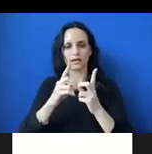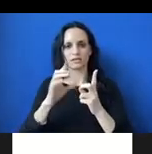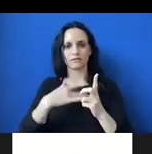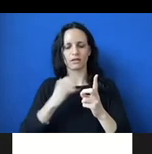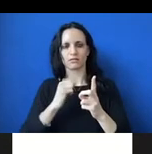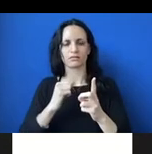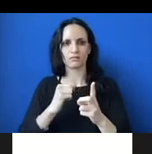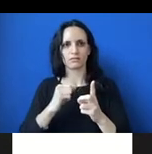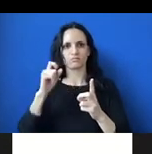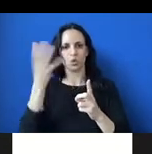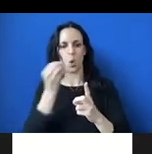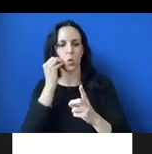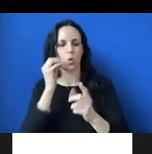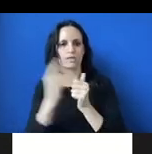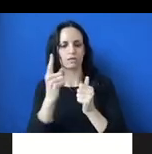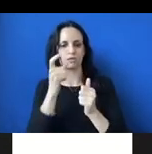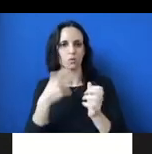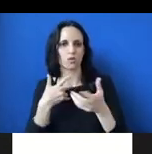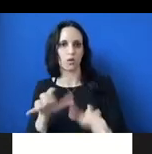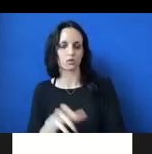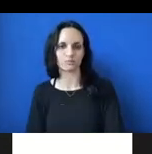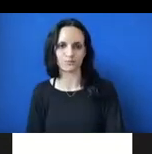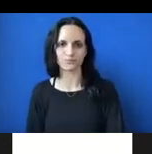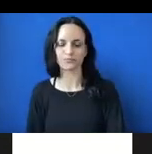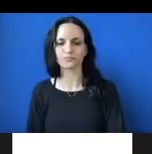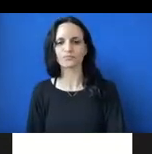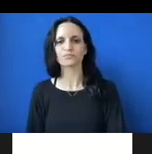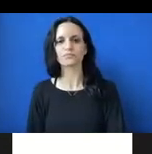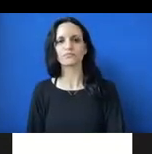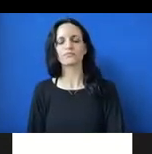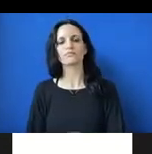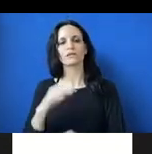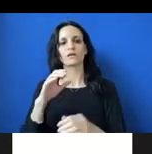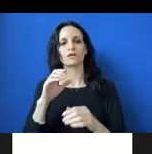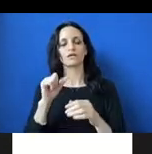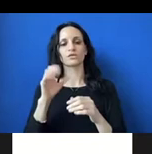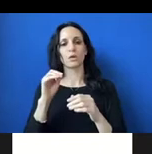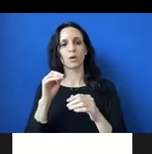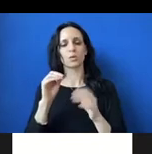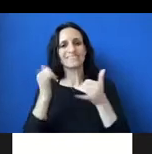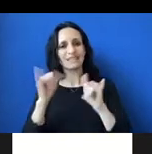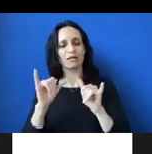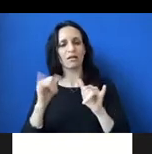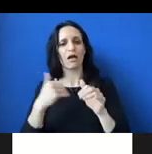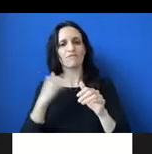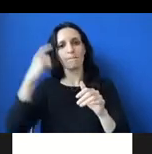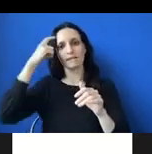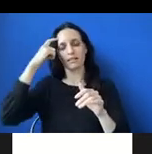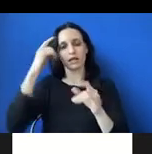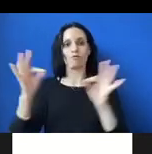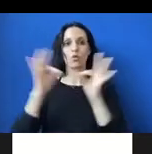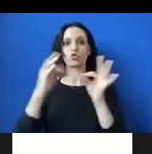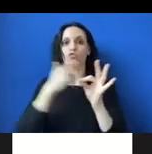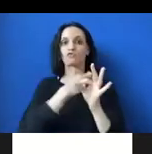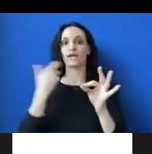might not want to continue seeing. So it continues the worth the risk mentality, but it's kind of shifted towards worth your time